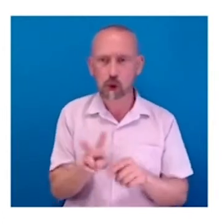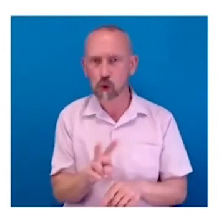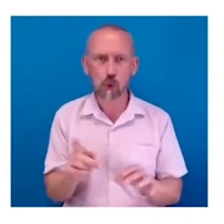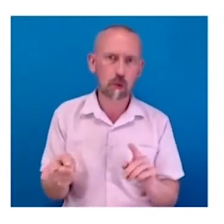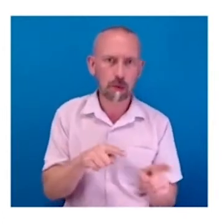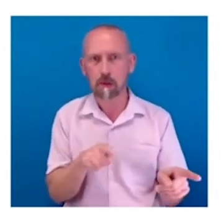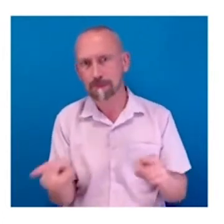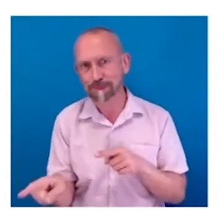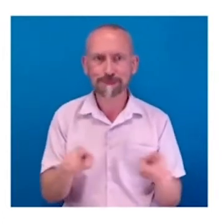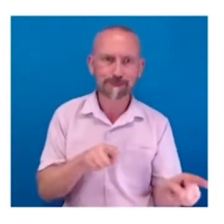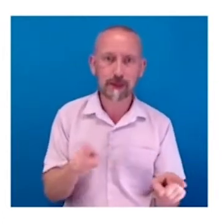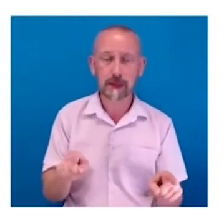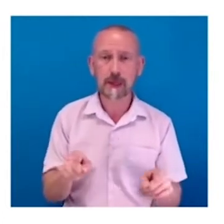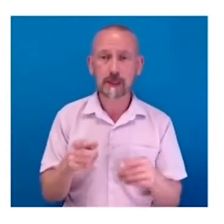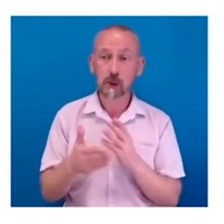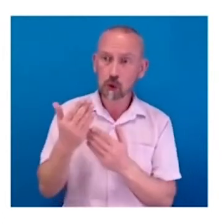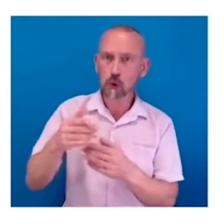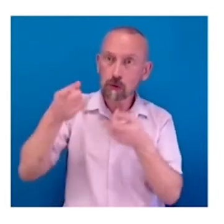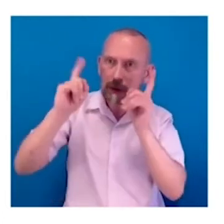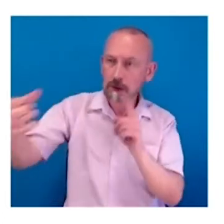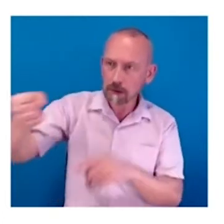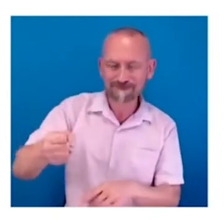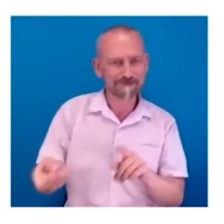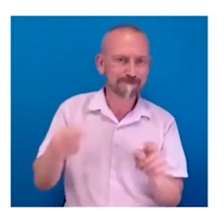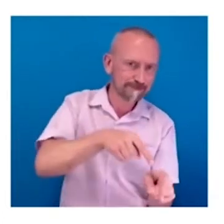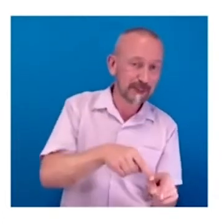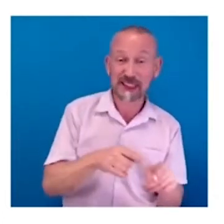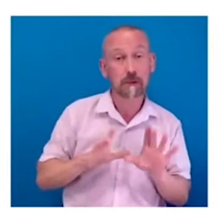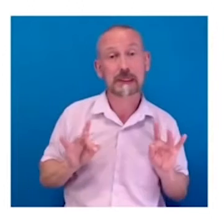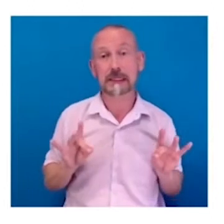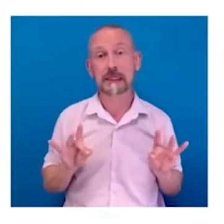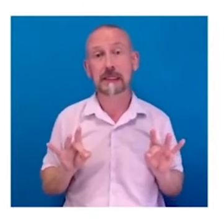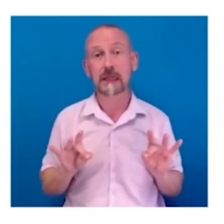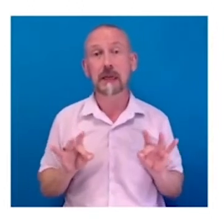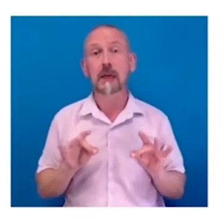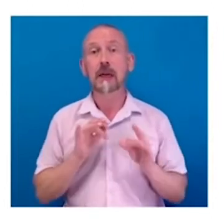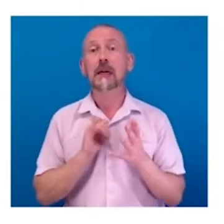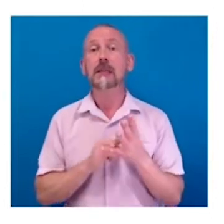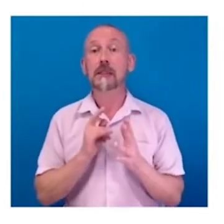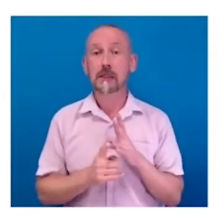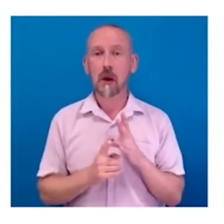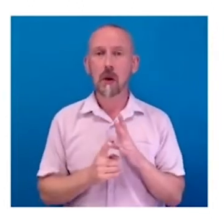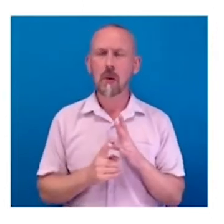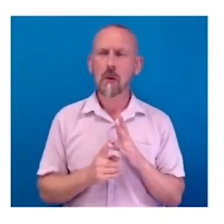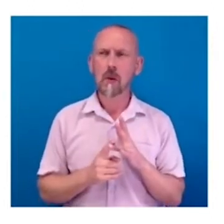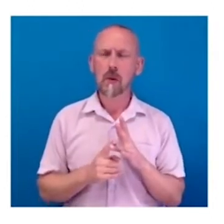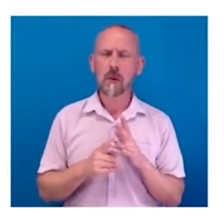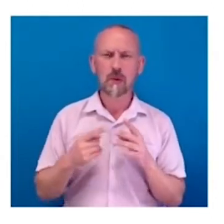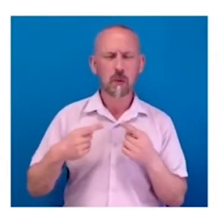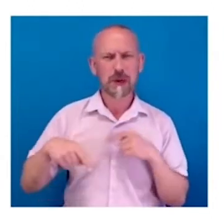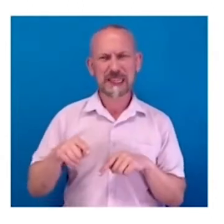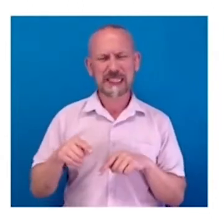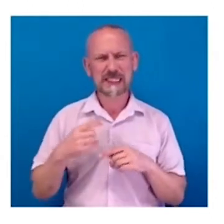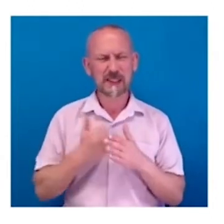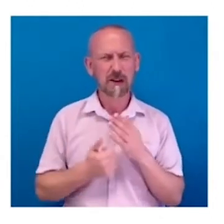just, that was about as in-depth as it went. But it started us asking questions. And it started us looking into